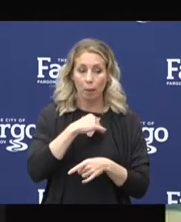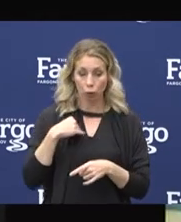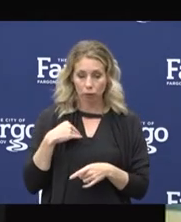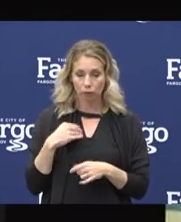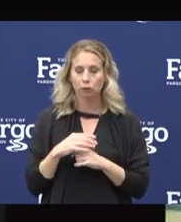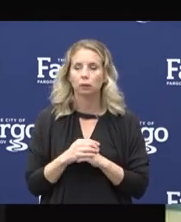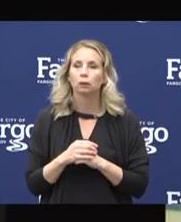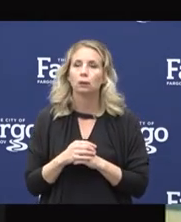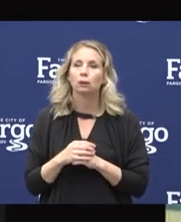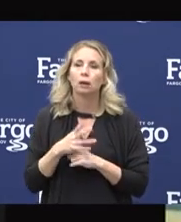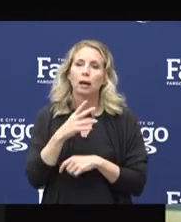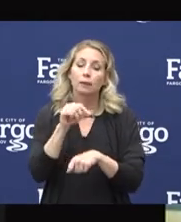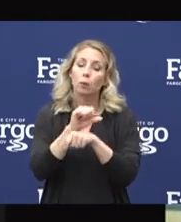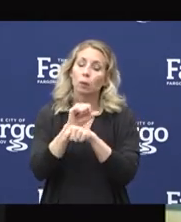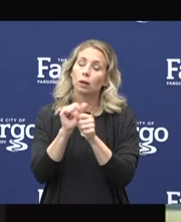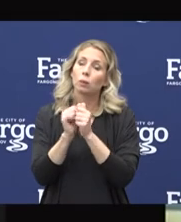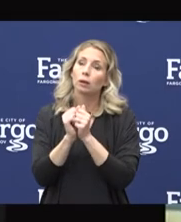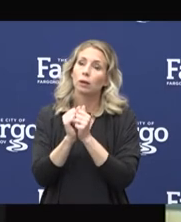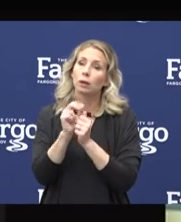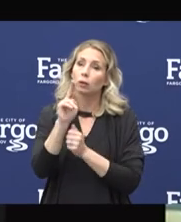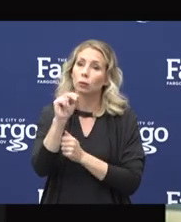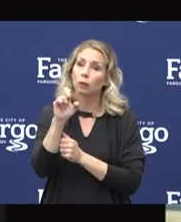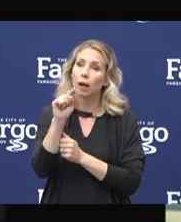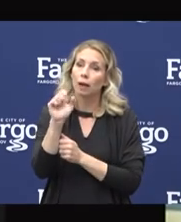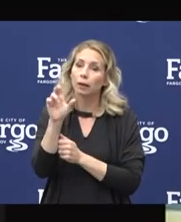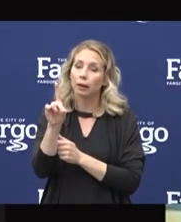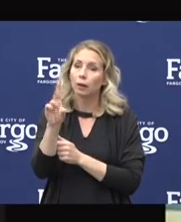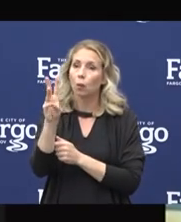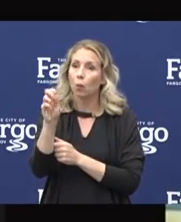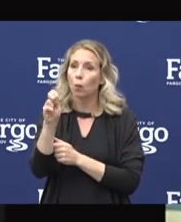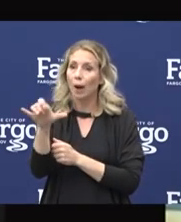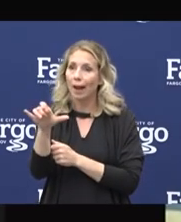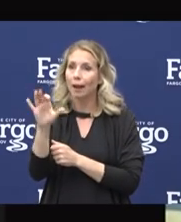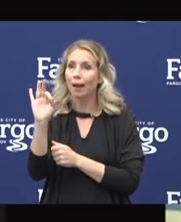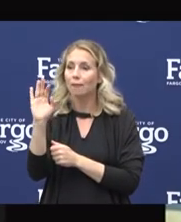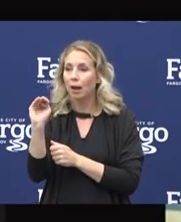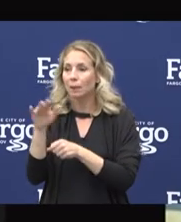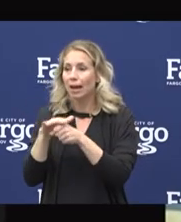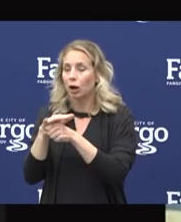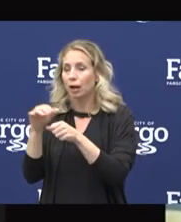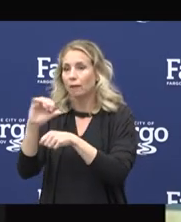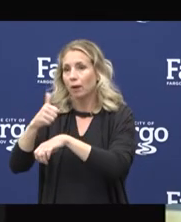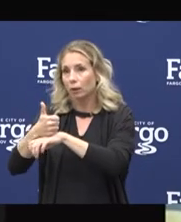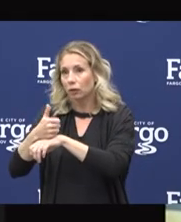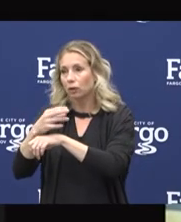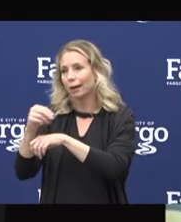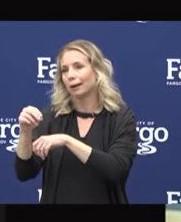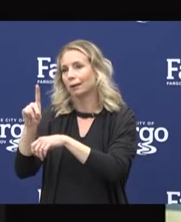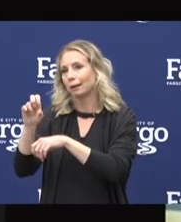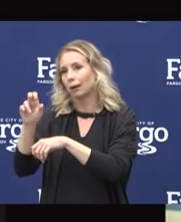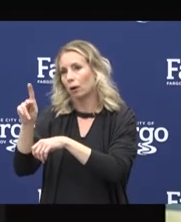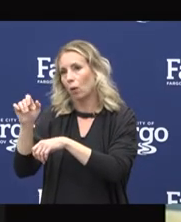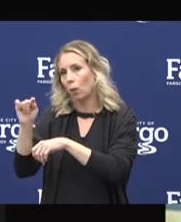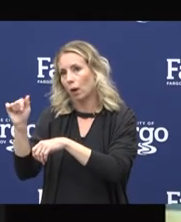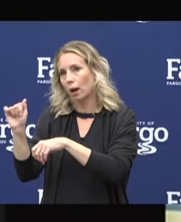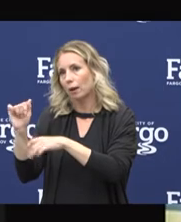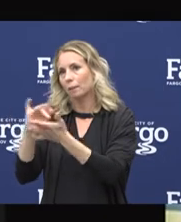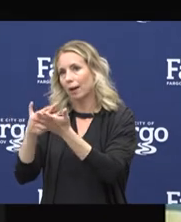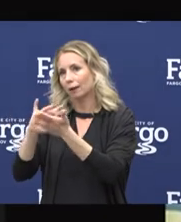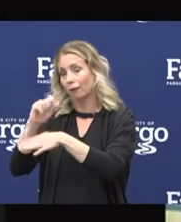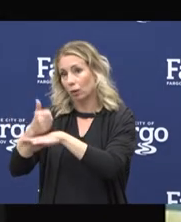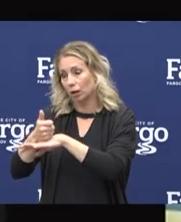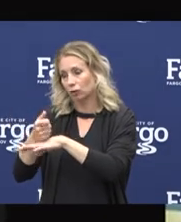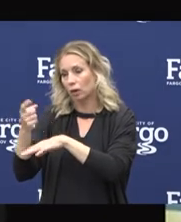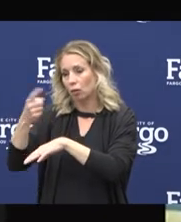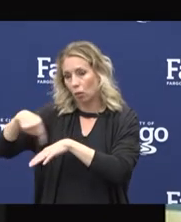And then working with United Way, FM Area Foundation, and Dakota Medical Foundation, who are also doing, along